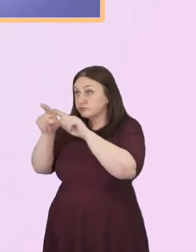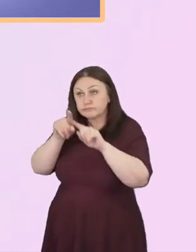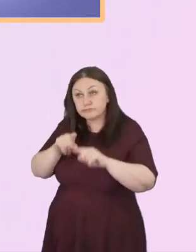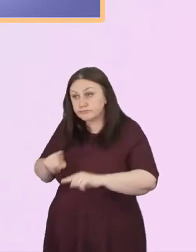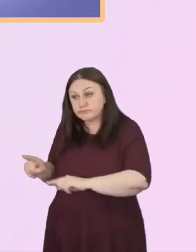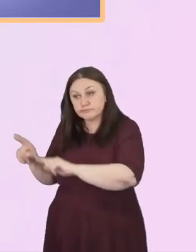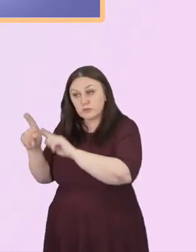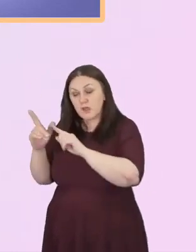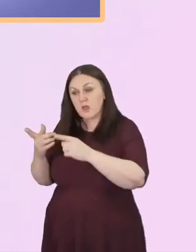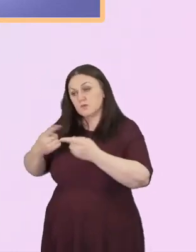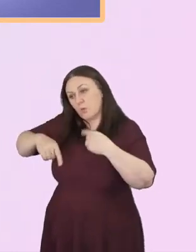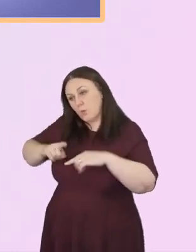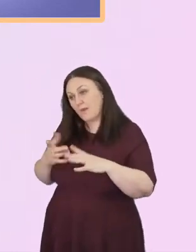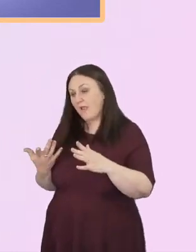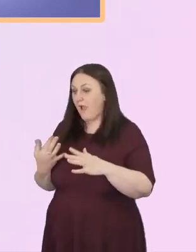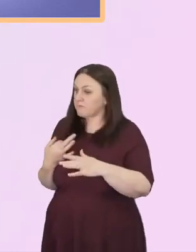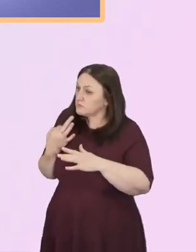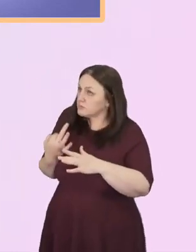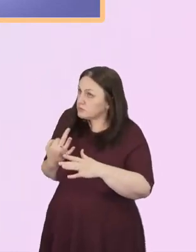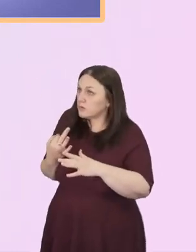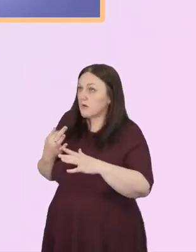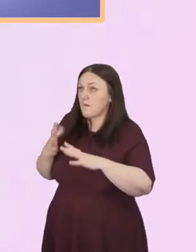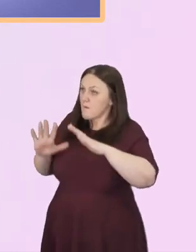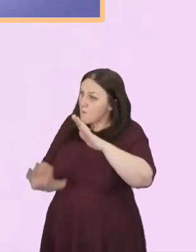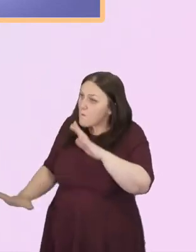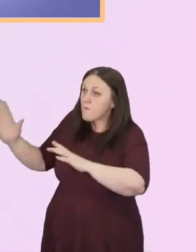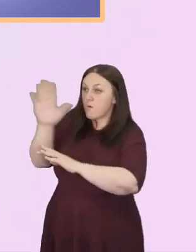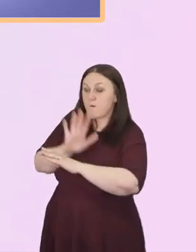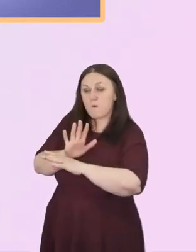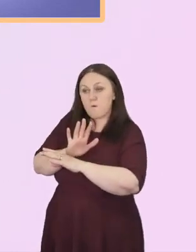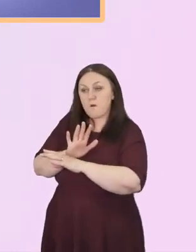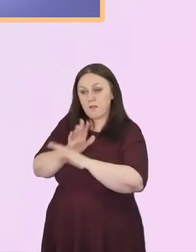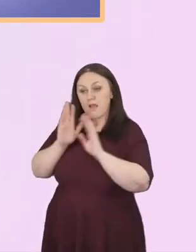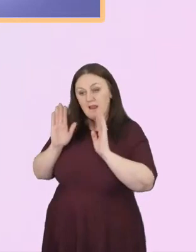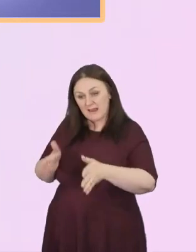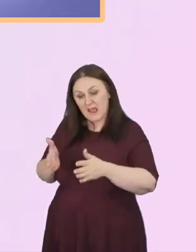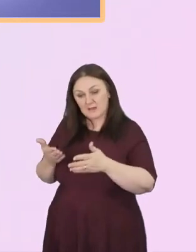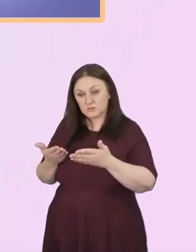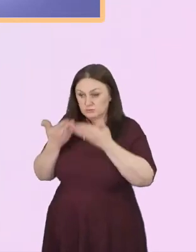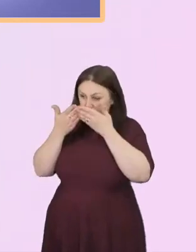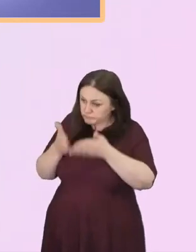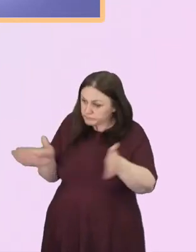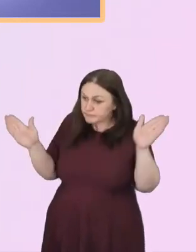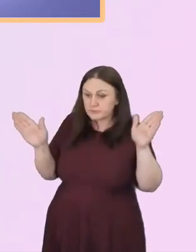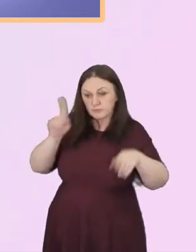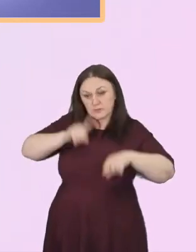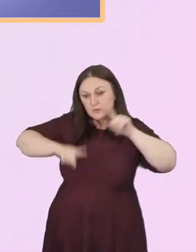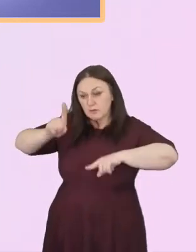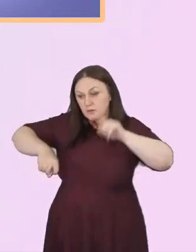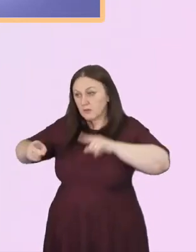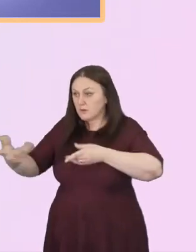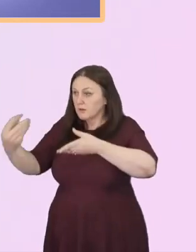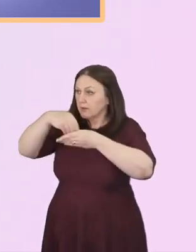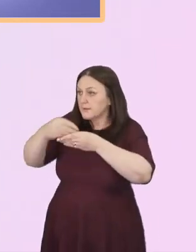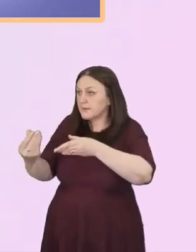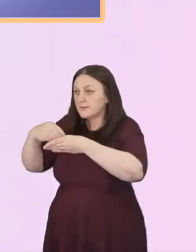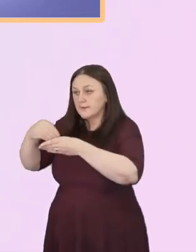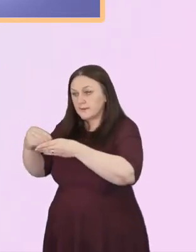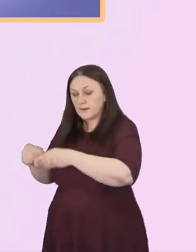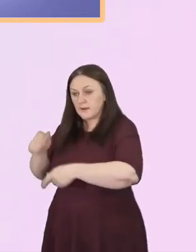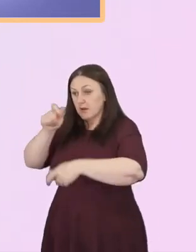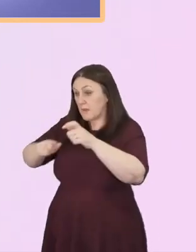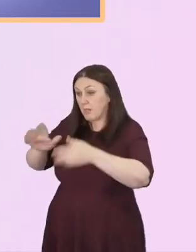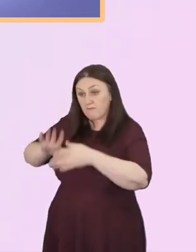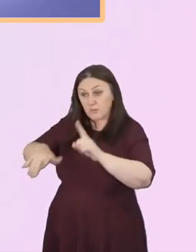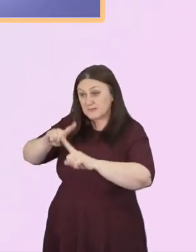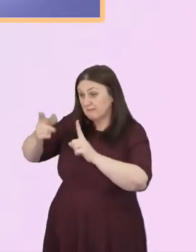so, that is a diverse context that reflects people from all sorts of different origins who are